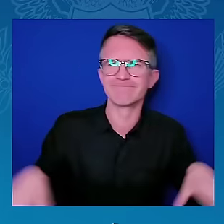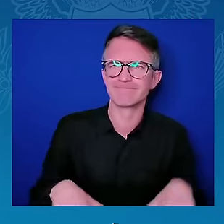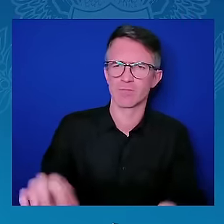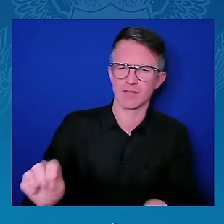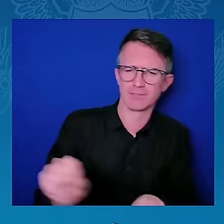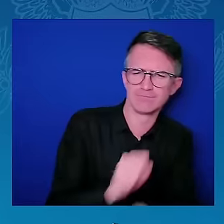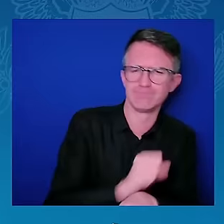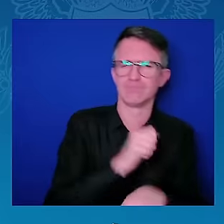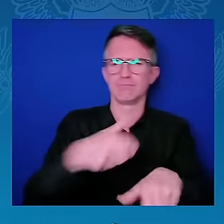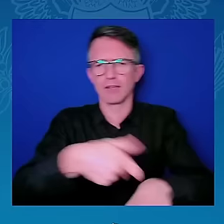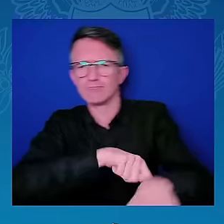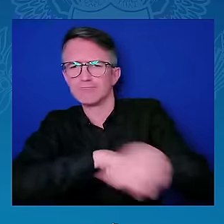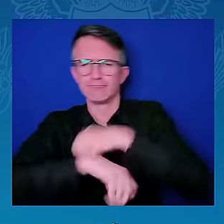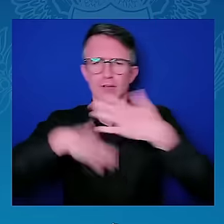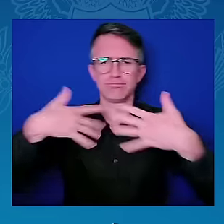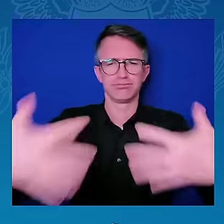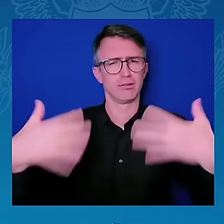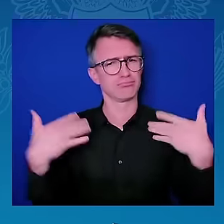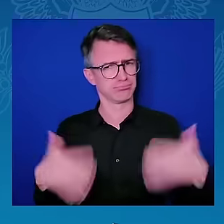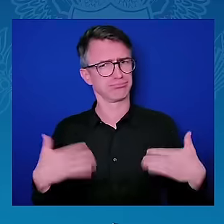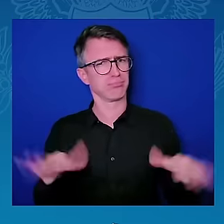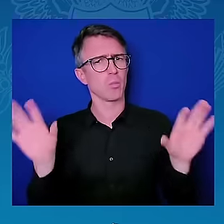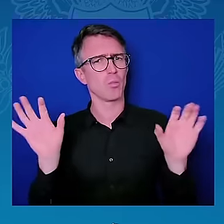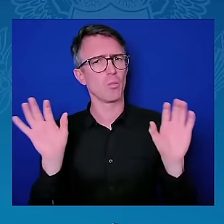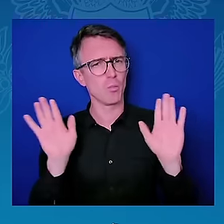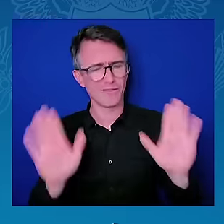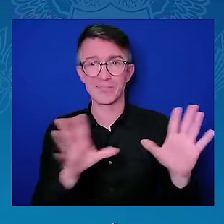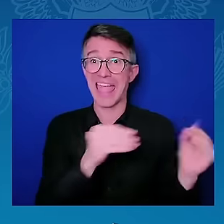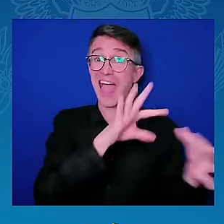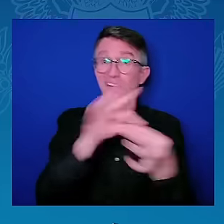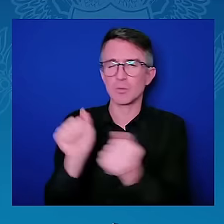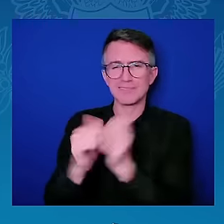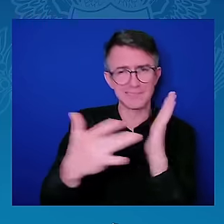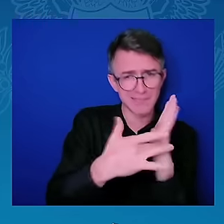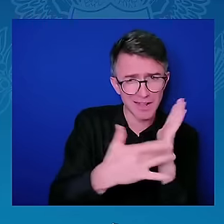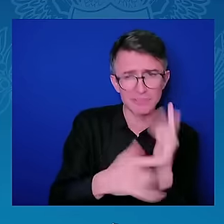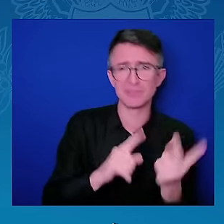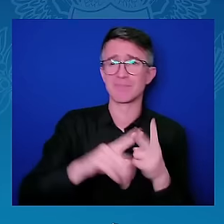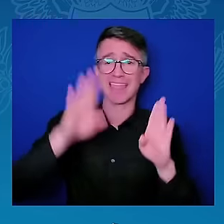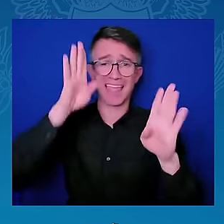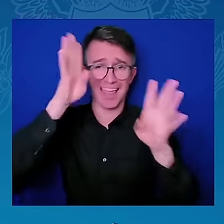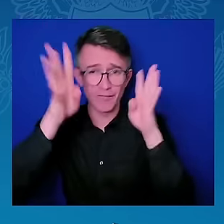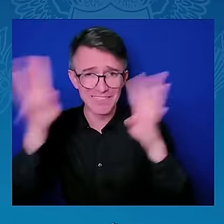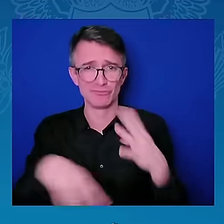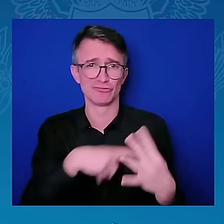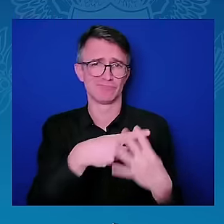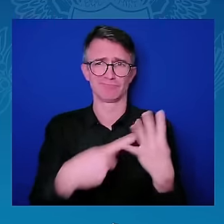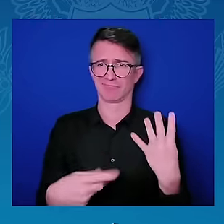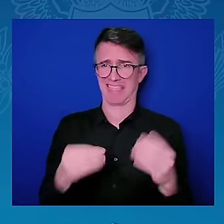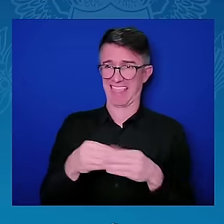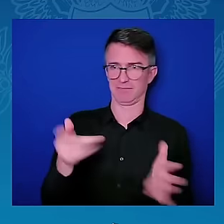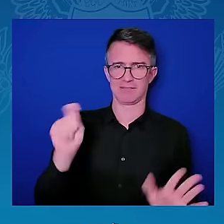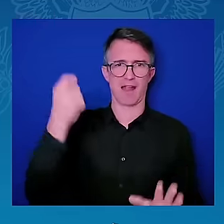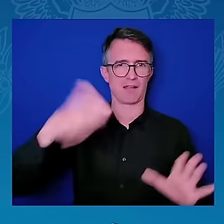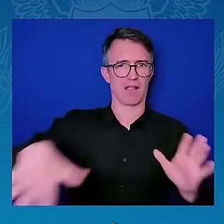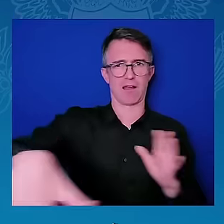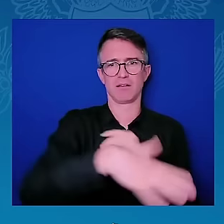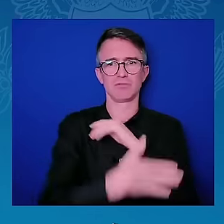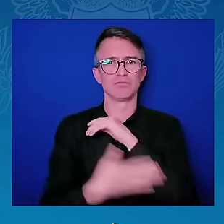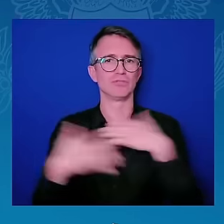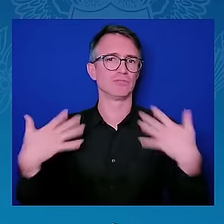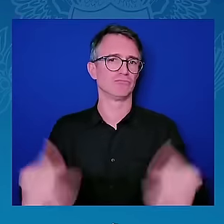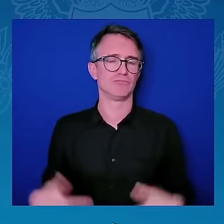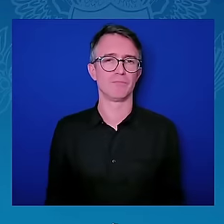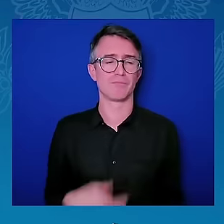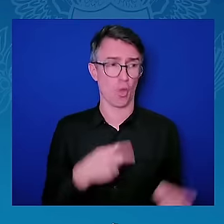inclusion. So, just love to hear your point of view, maybe your evolving point of view on the power of technology and what it can do for Kenya.